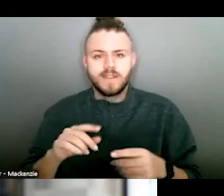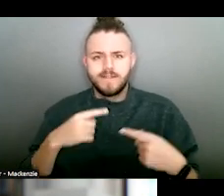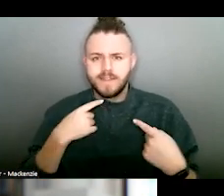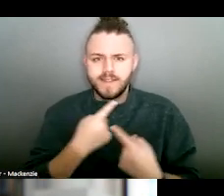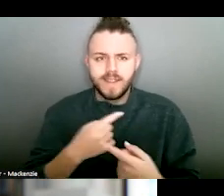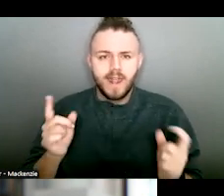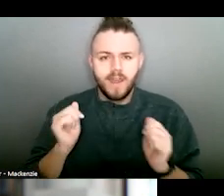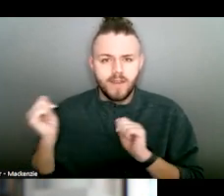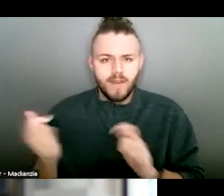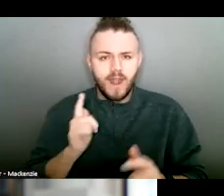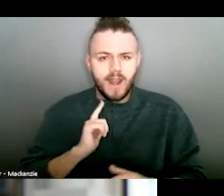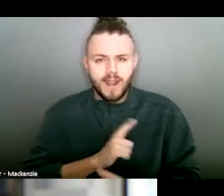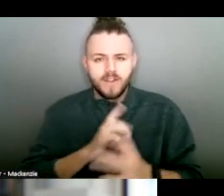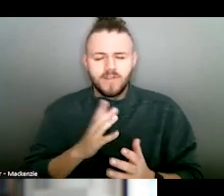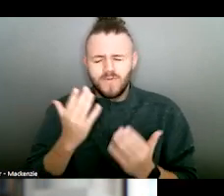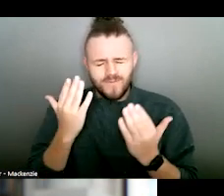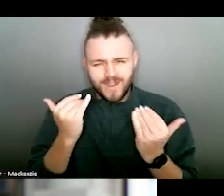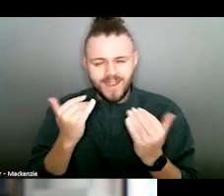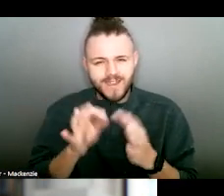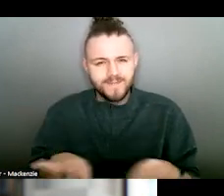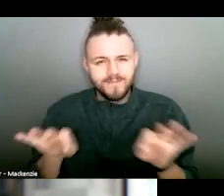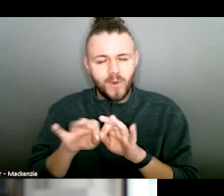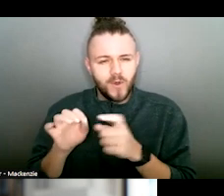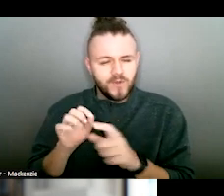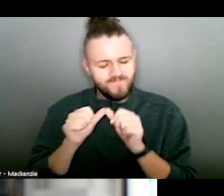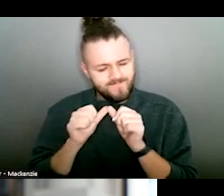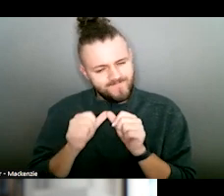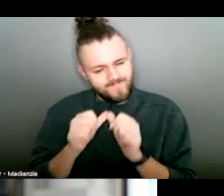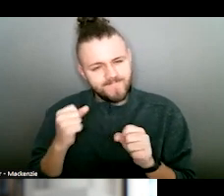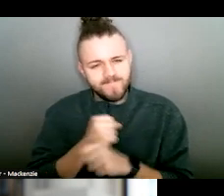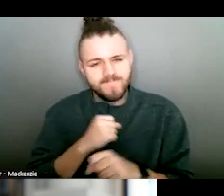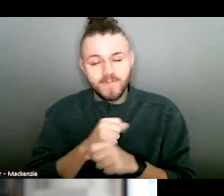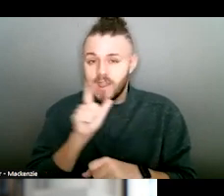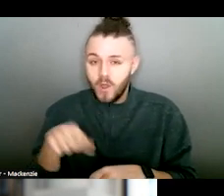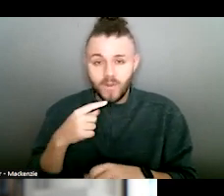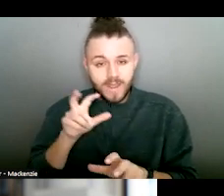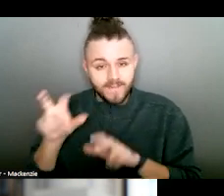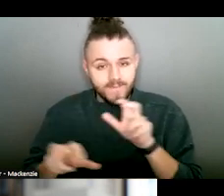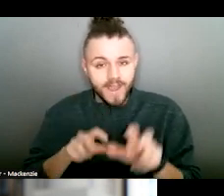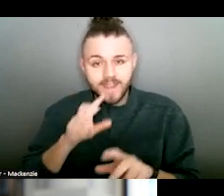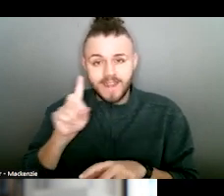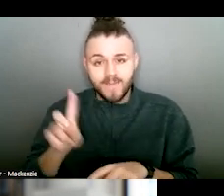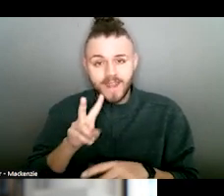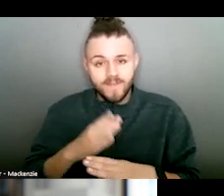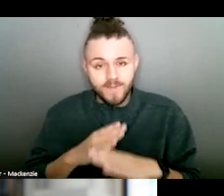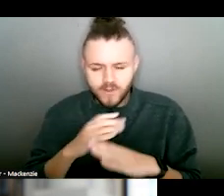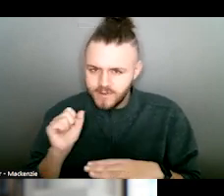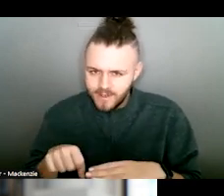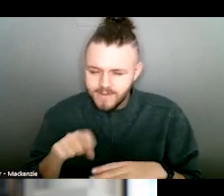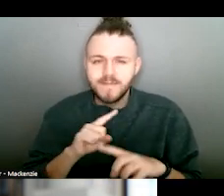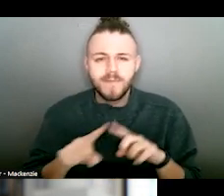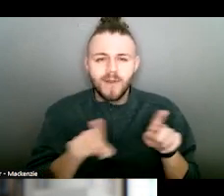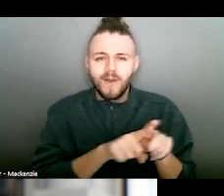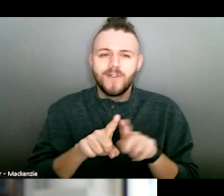stories, telling every legislature why it is so important that we not only invest in domestic